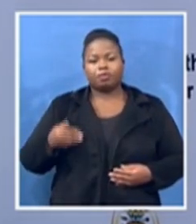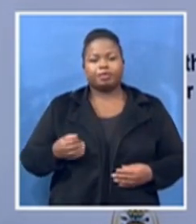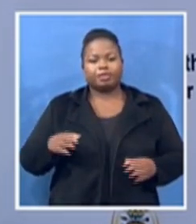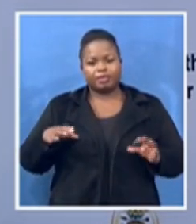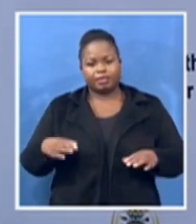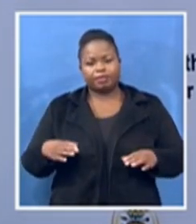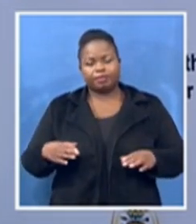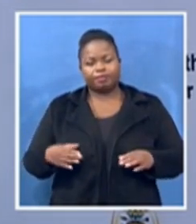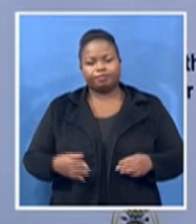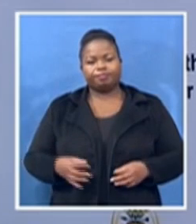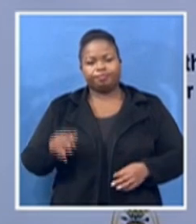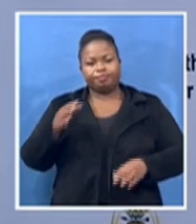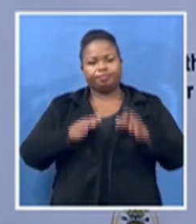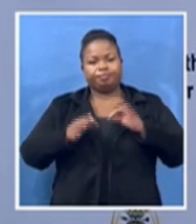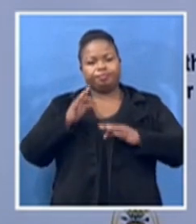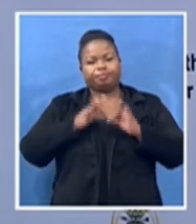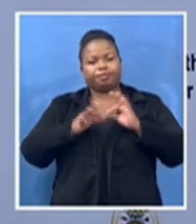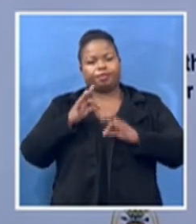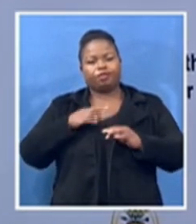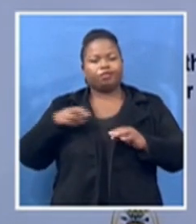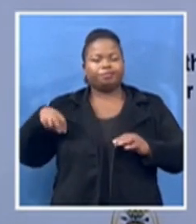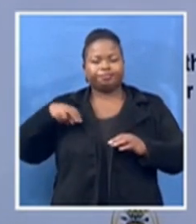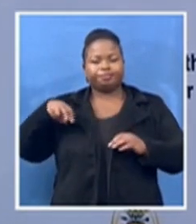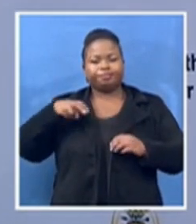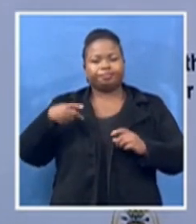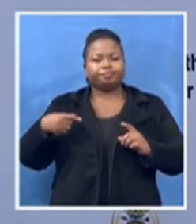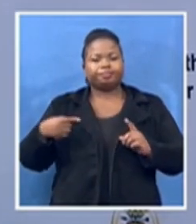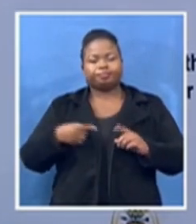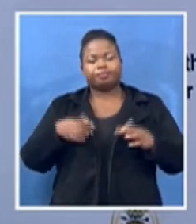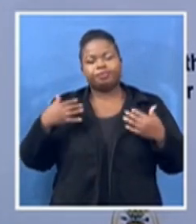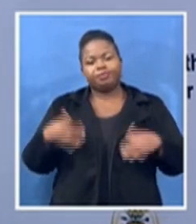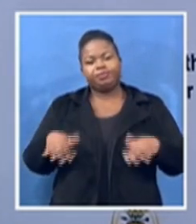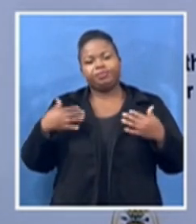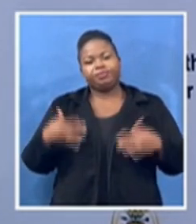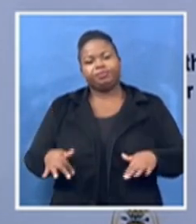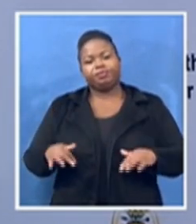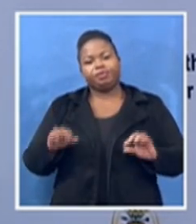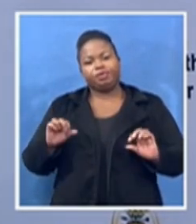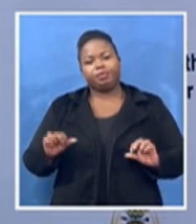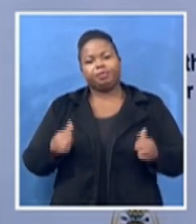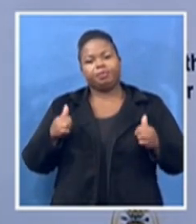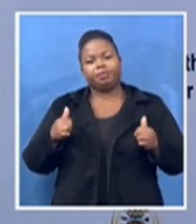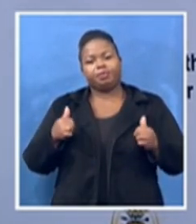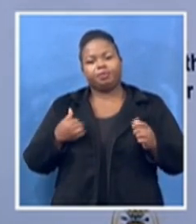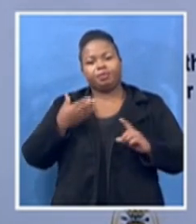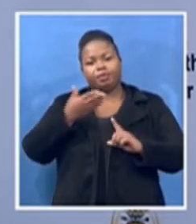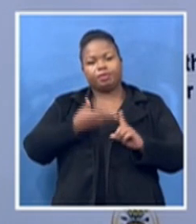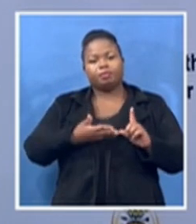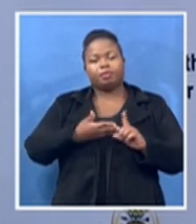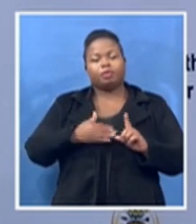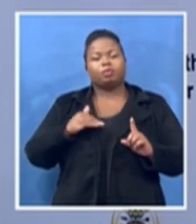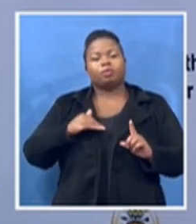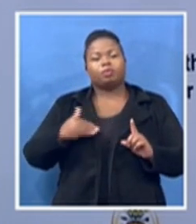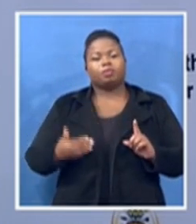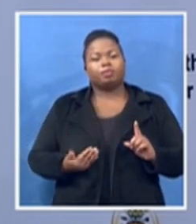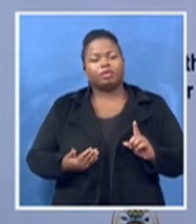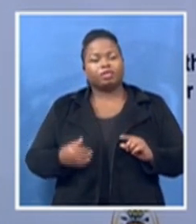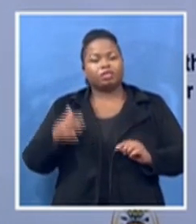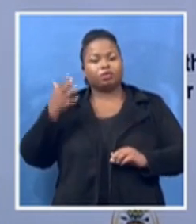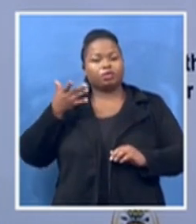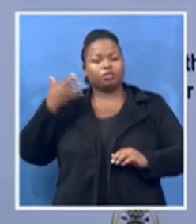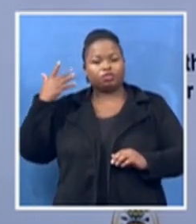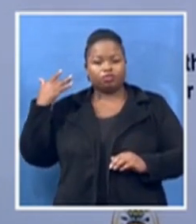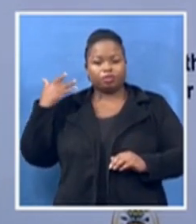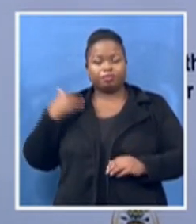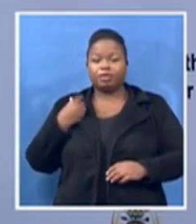of such a colossal figure in our history. I'm told also that we have